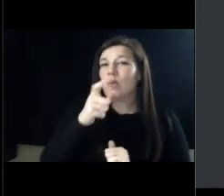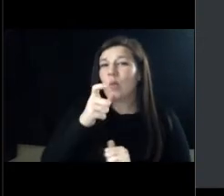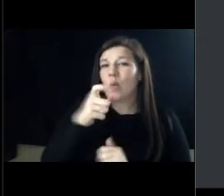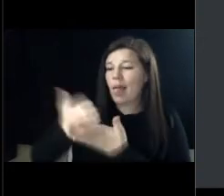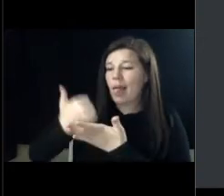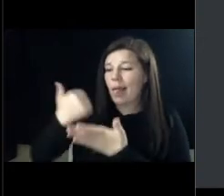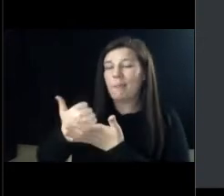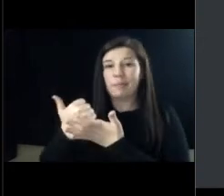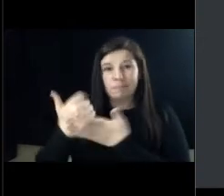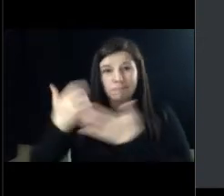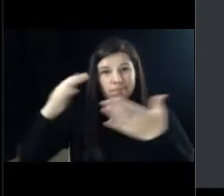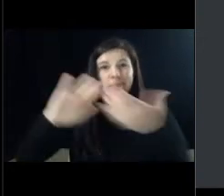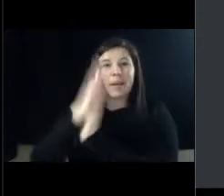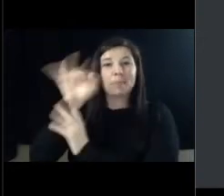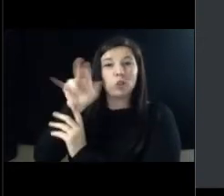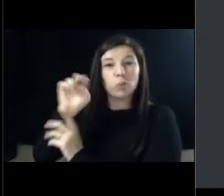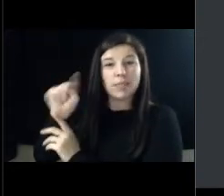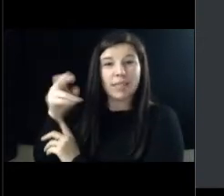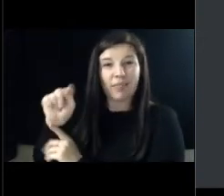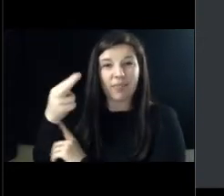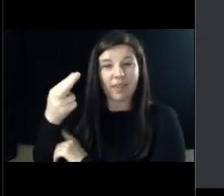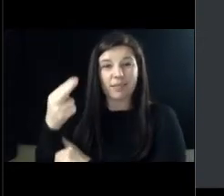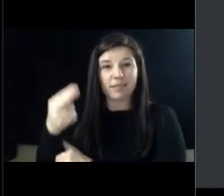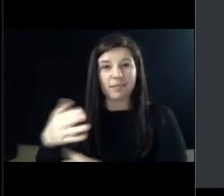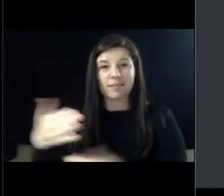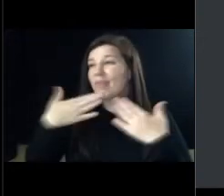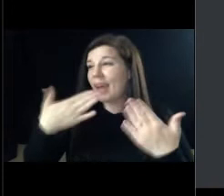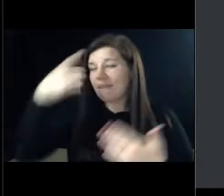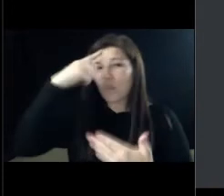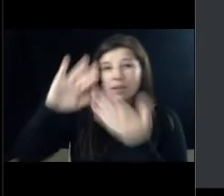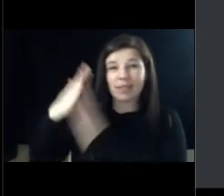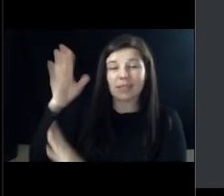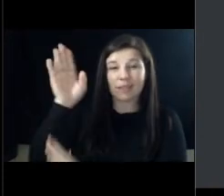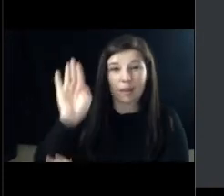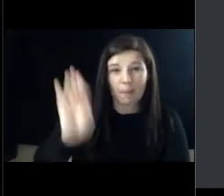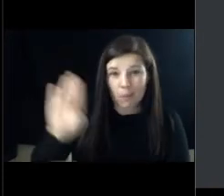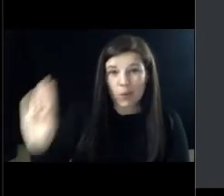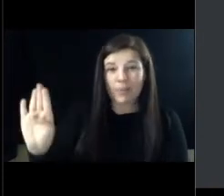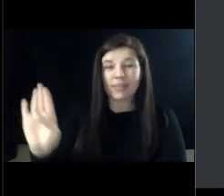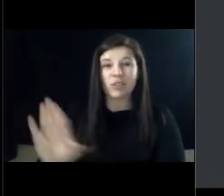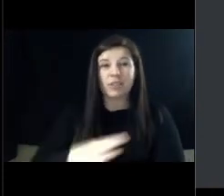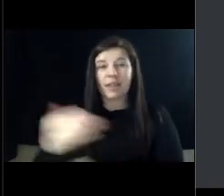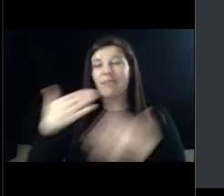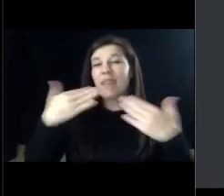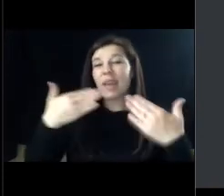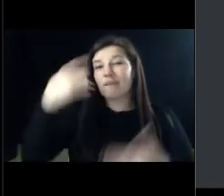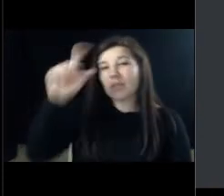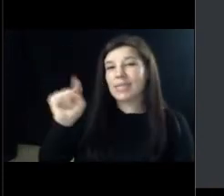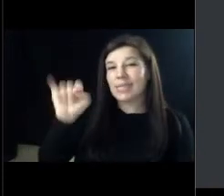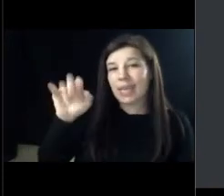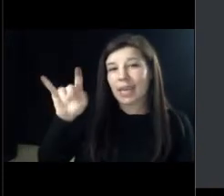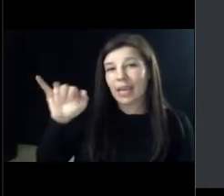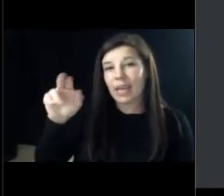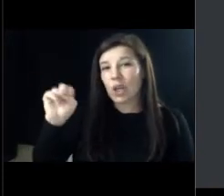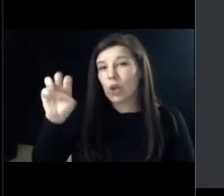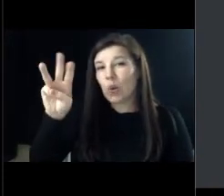Big shout to the city of Boynton. Big shout to Tiki Newton. You know, I can never